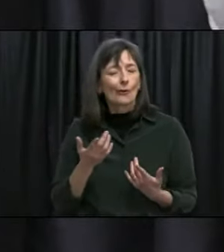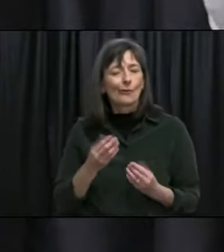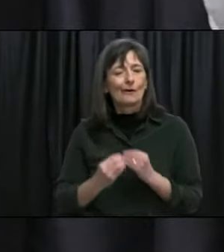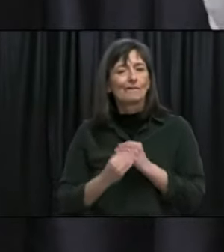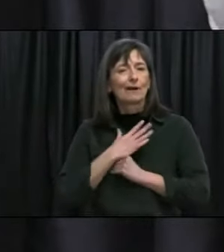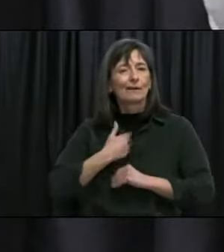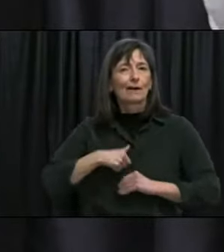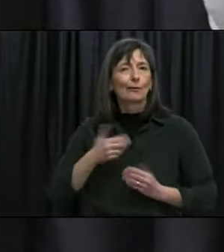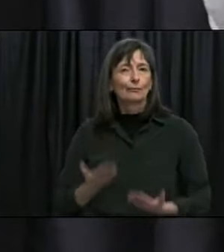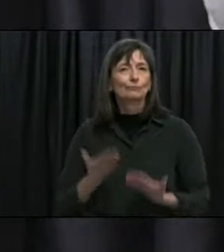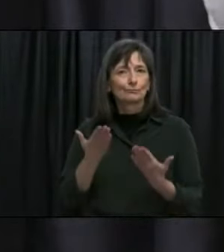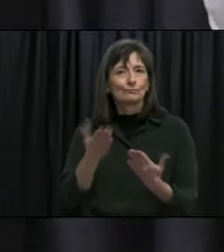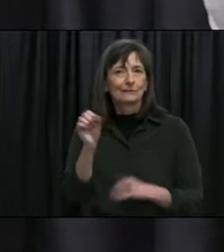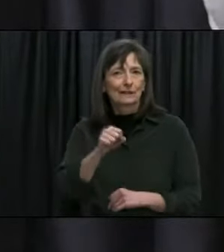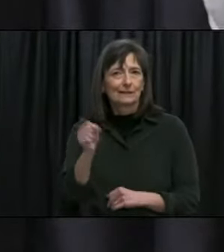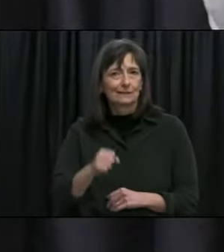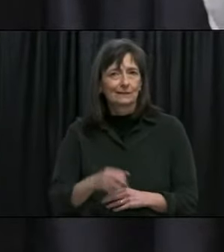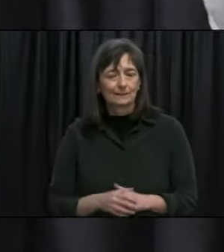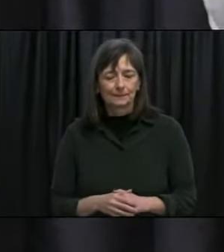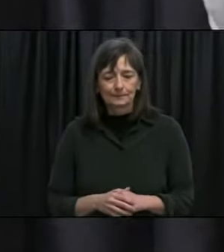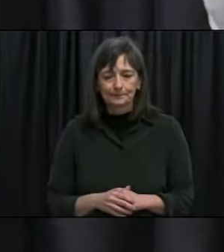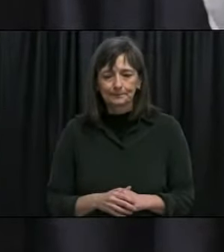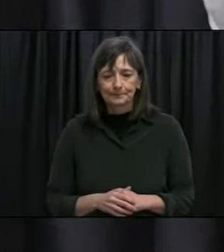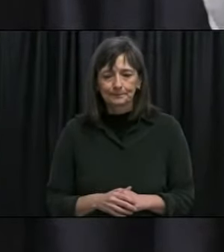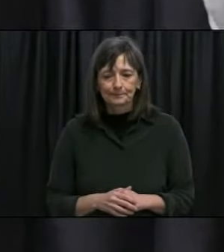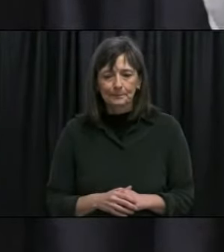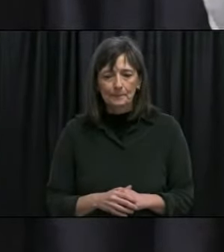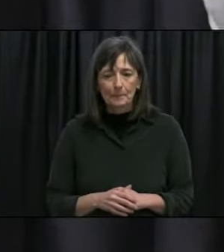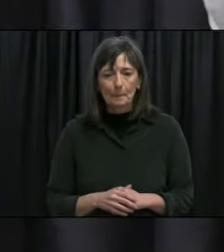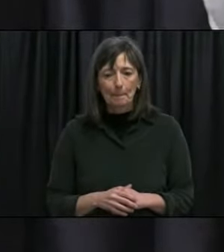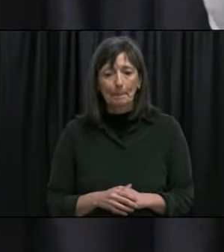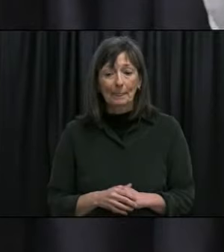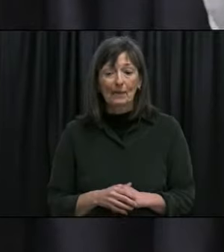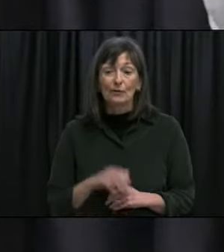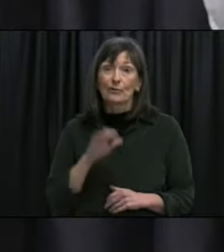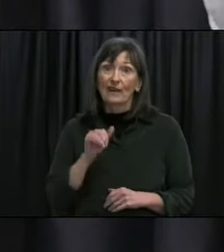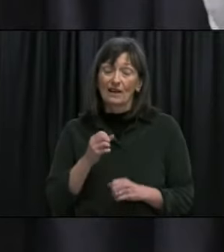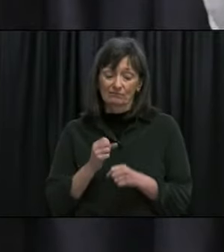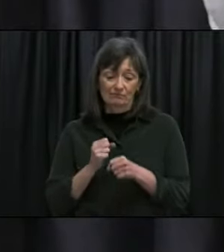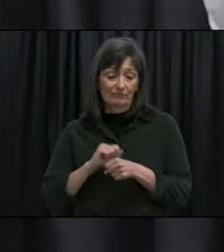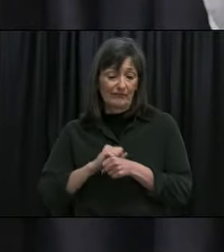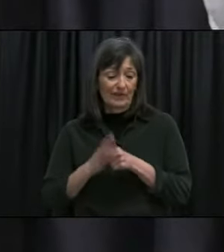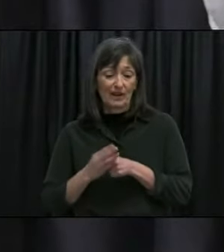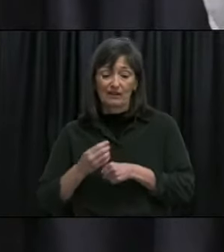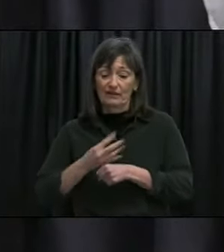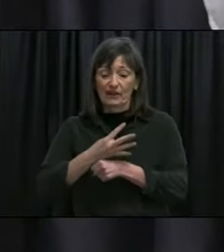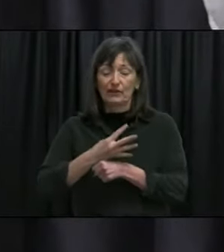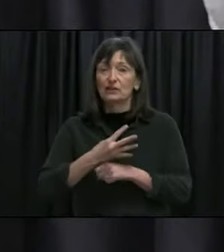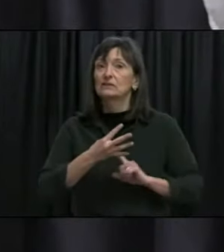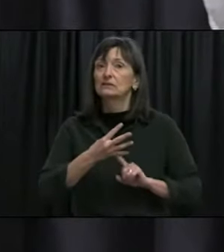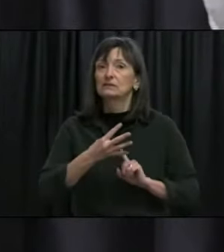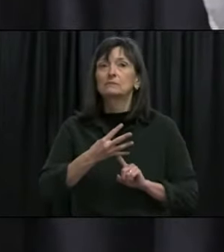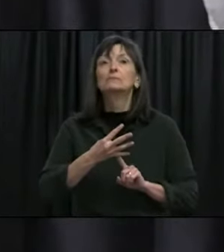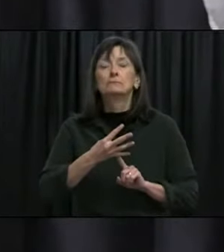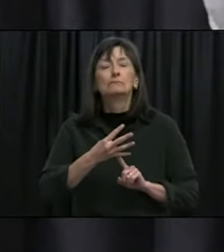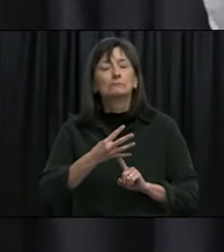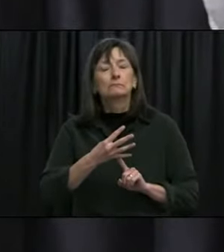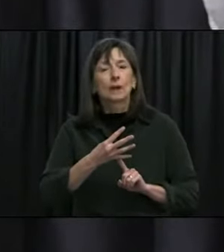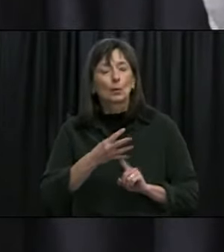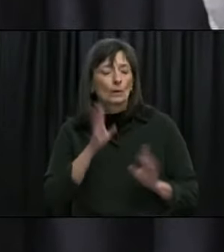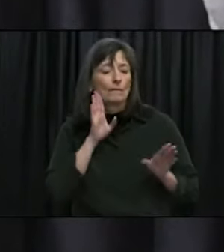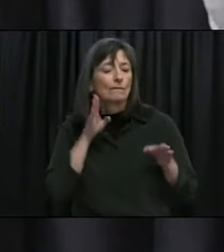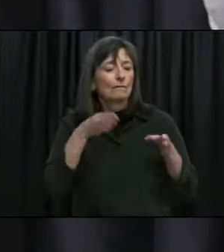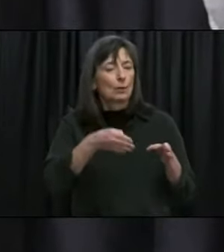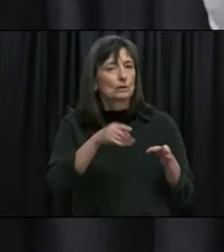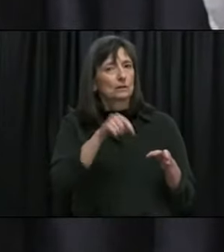the variance of concern has been really factored largely into many of the decisions that we made up to this